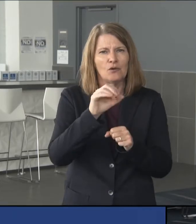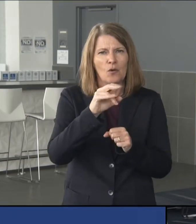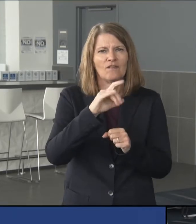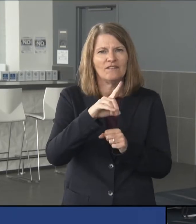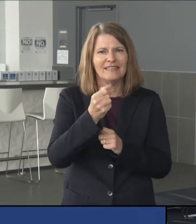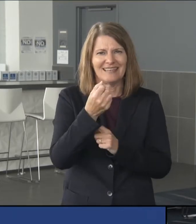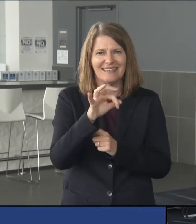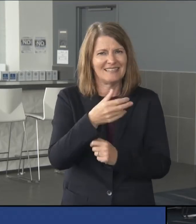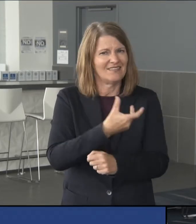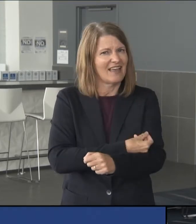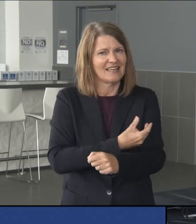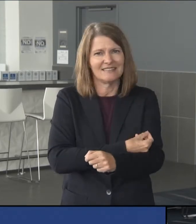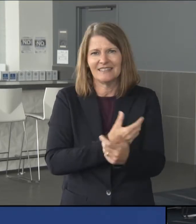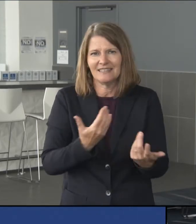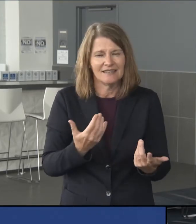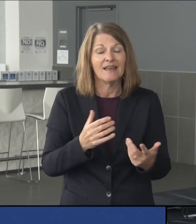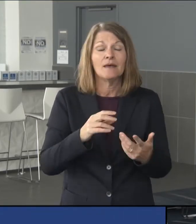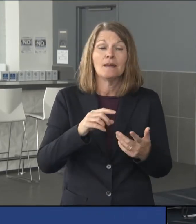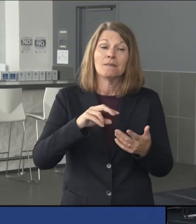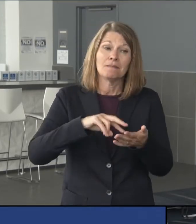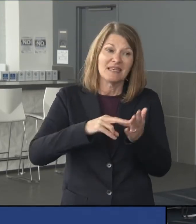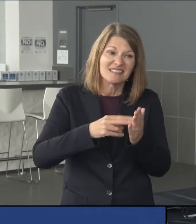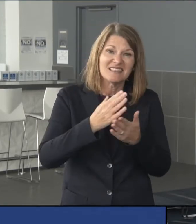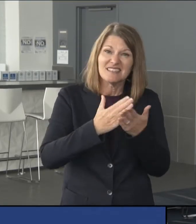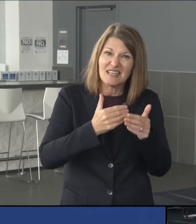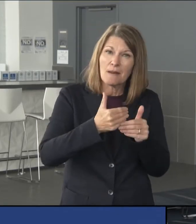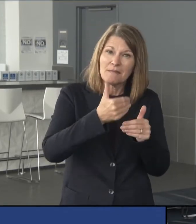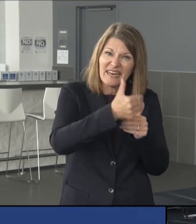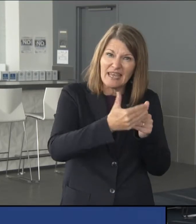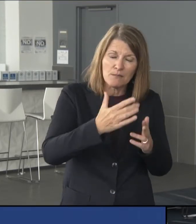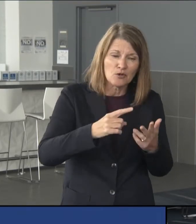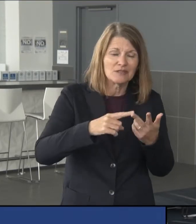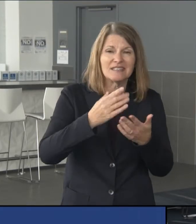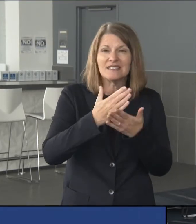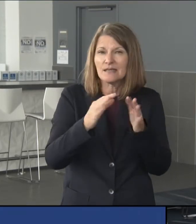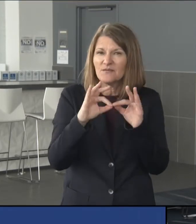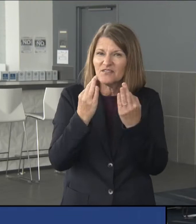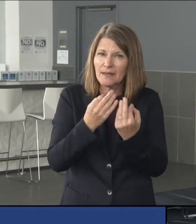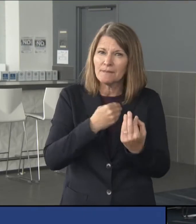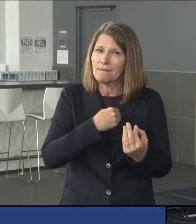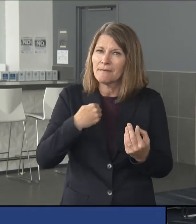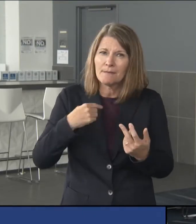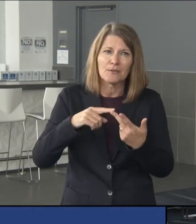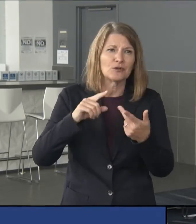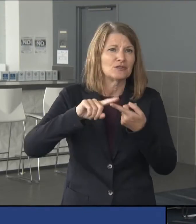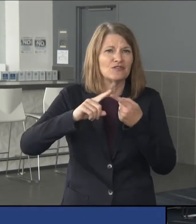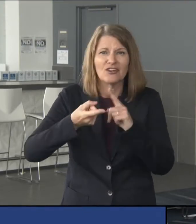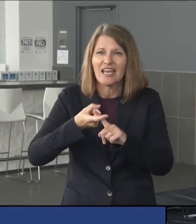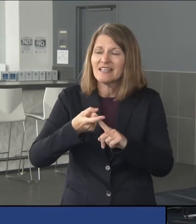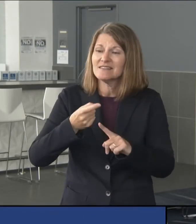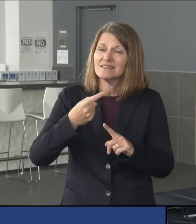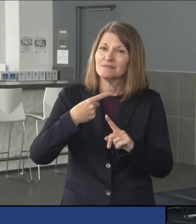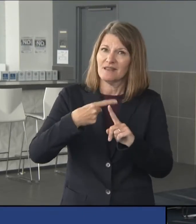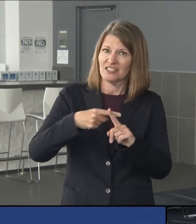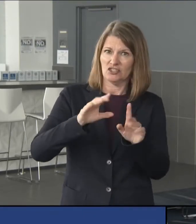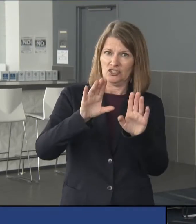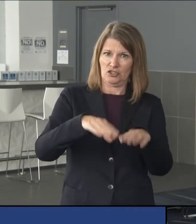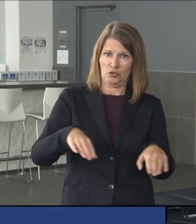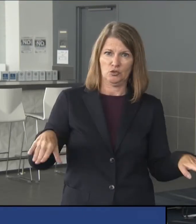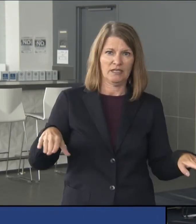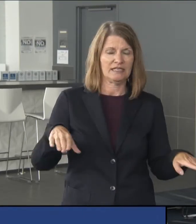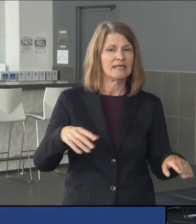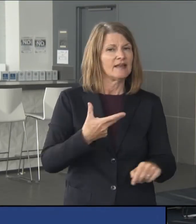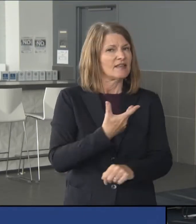and those people are our neighbors, family members, friends, and their children. The